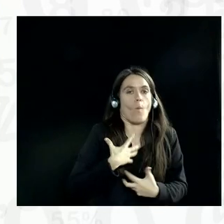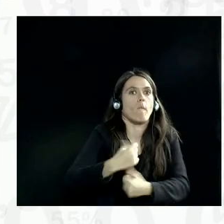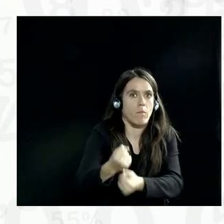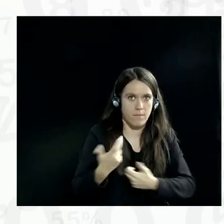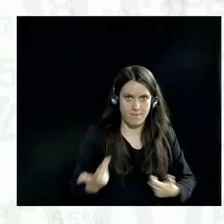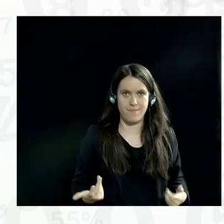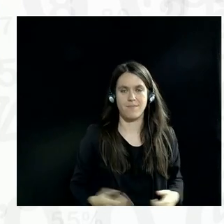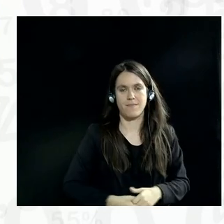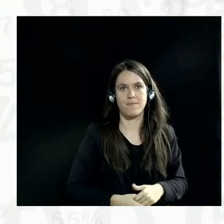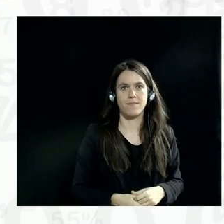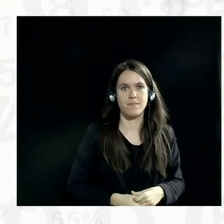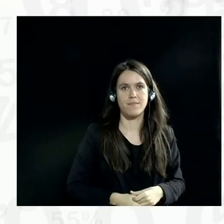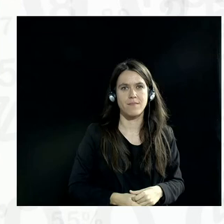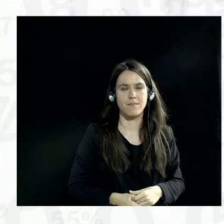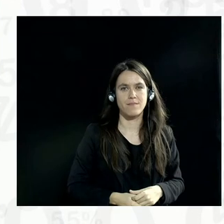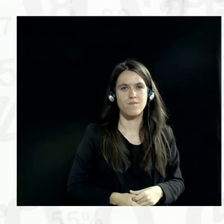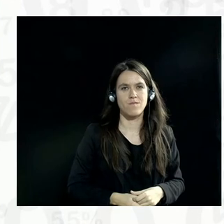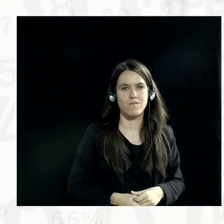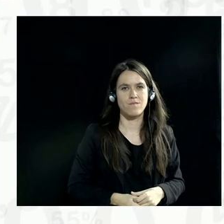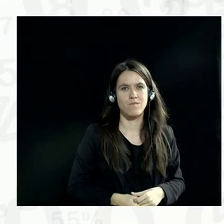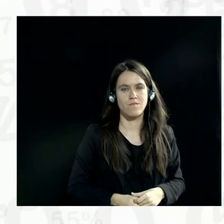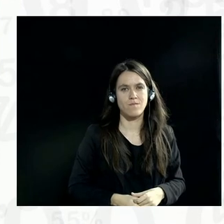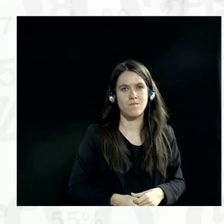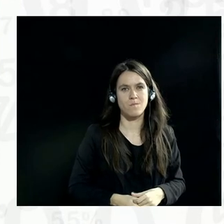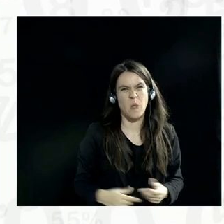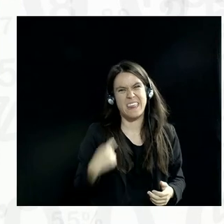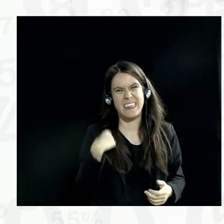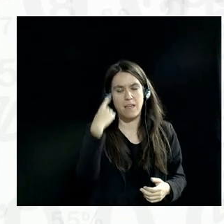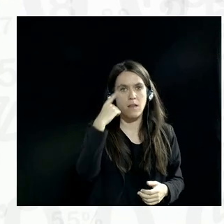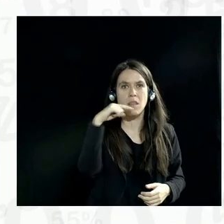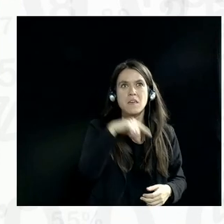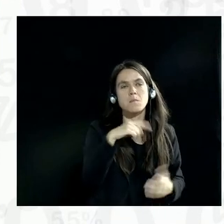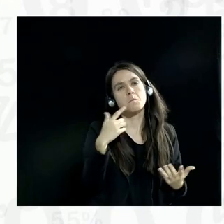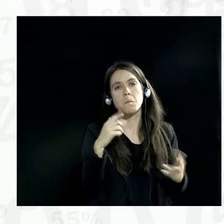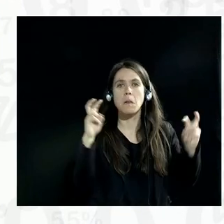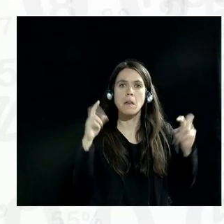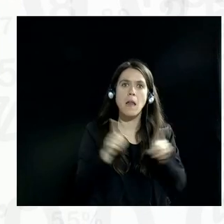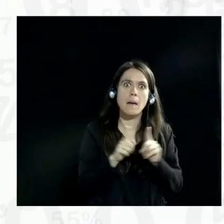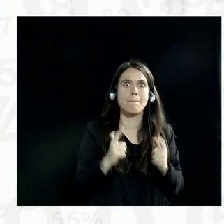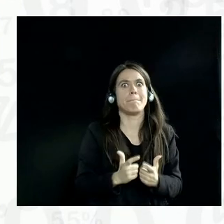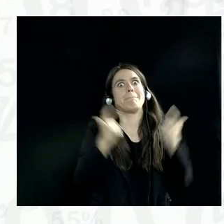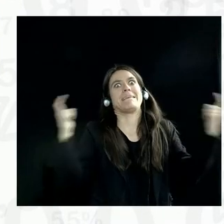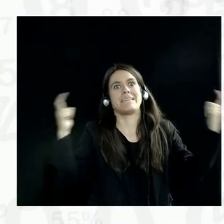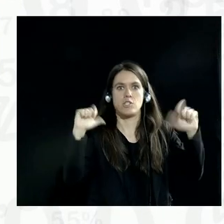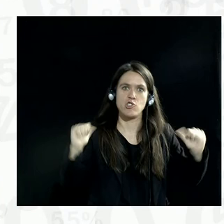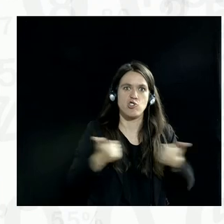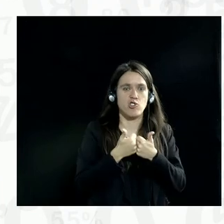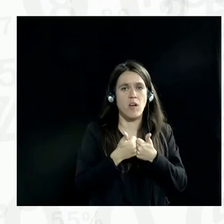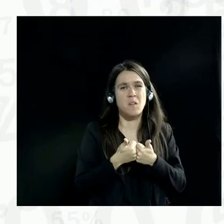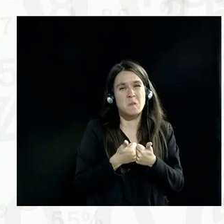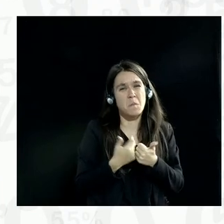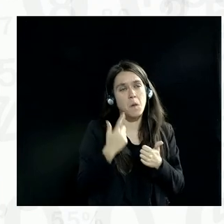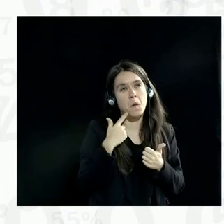I'm a little more sanguine about whether this will become a big challenge going forward. However, the other